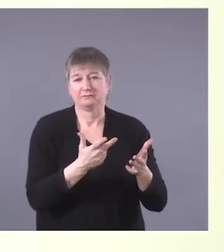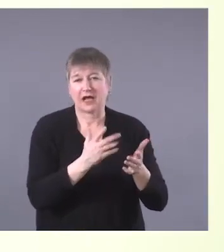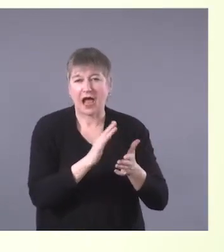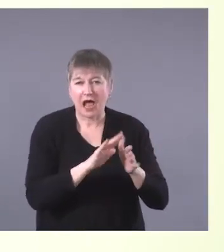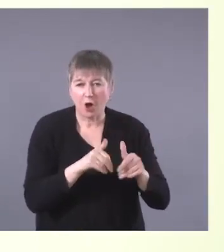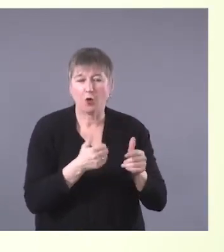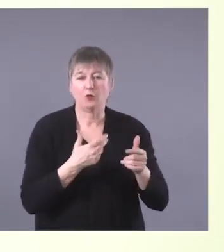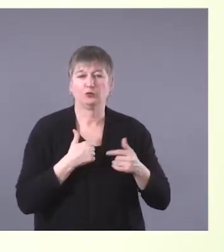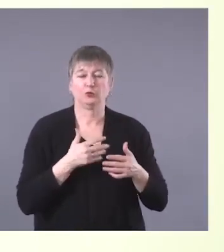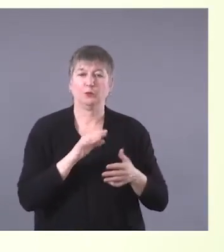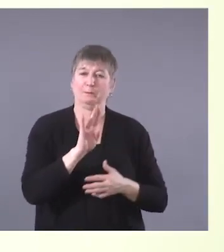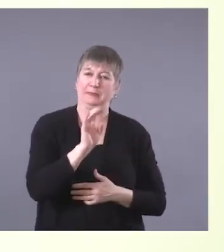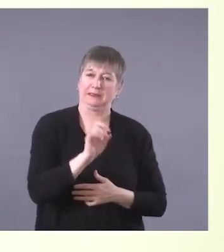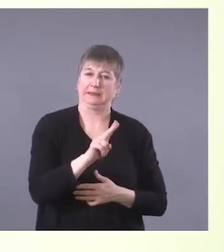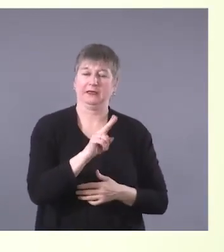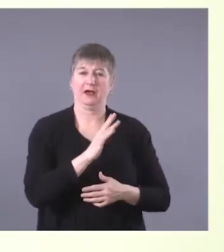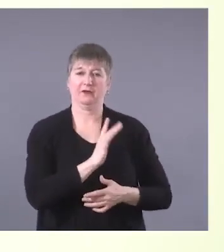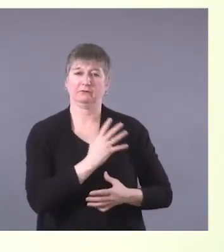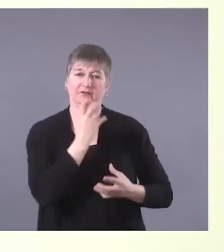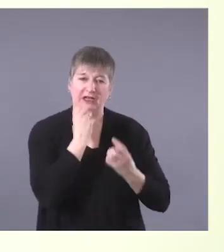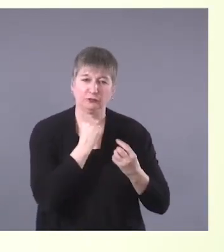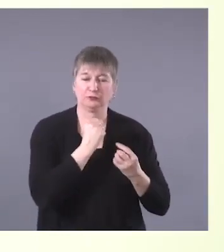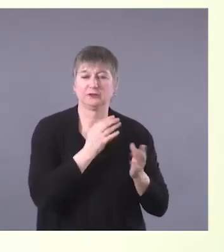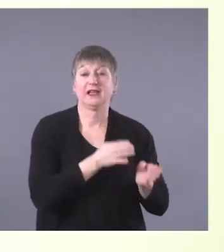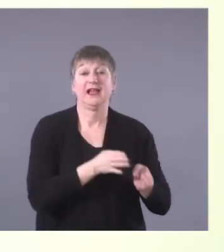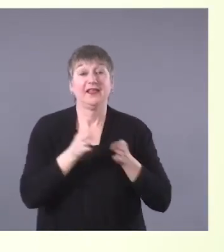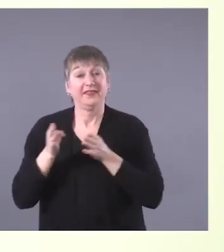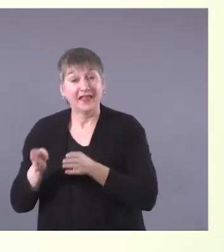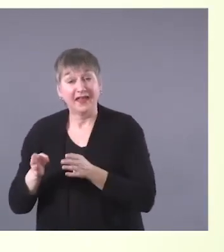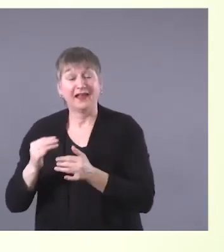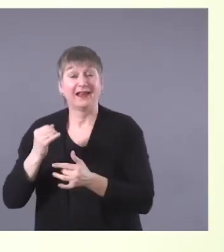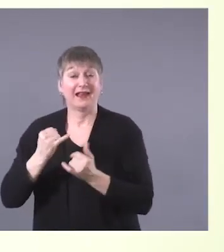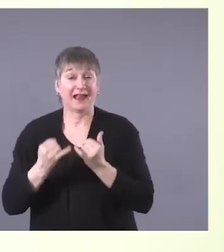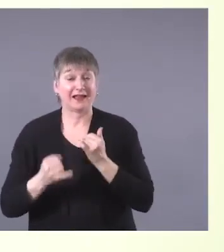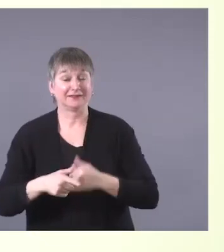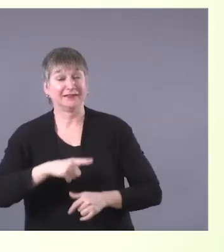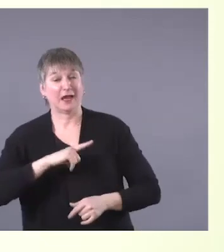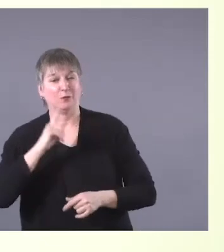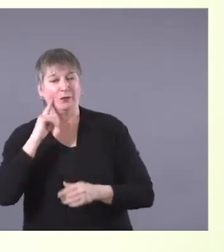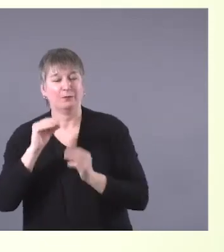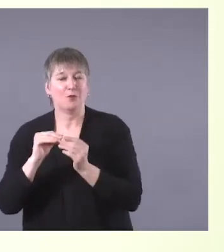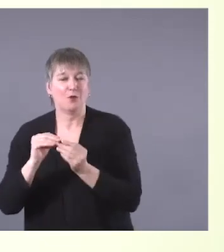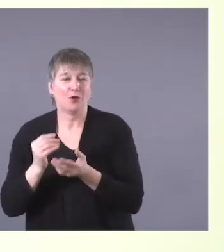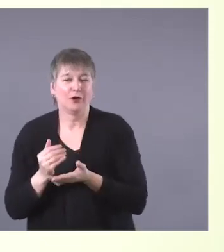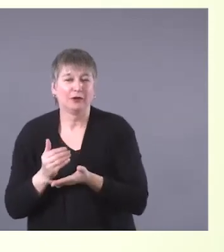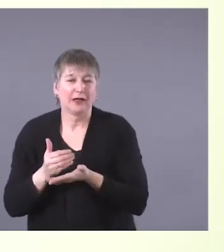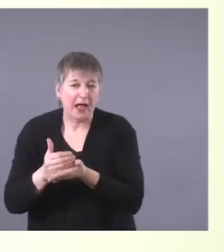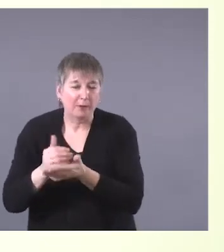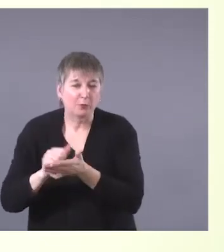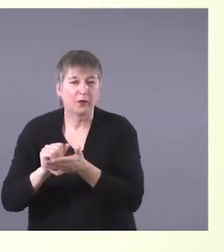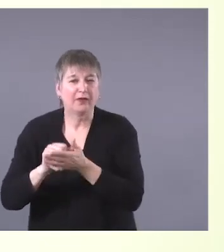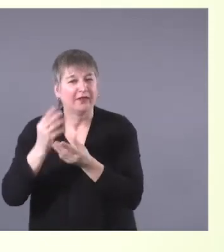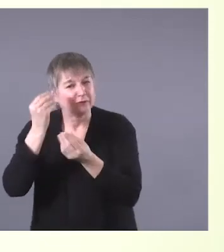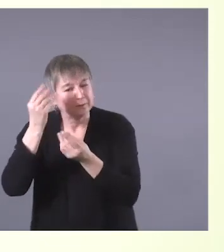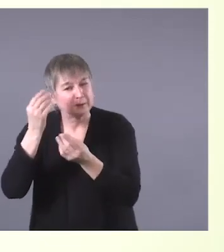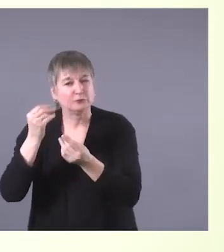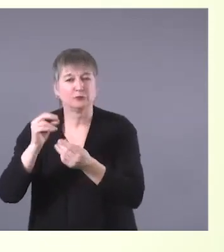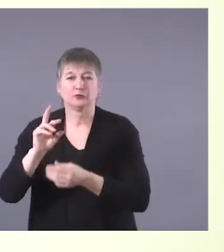opportunities for professional development and Indigenous health care resources. Next slide.